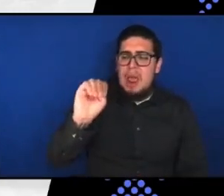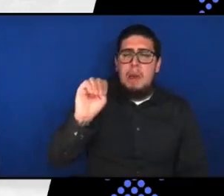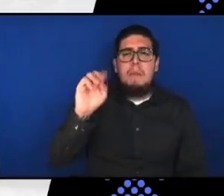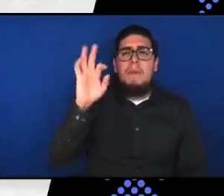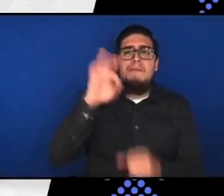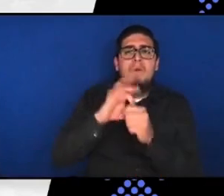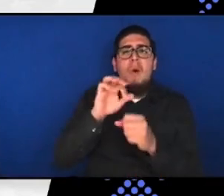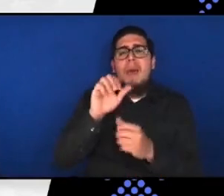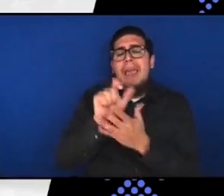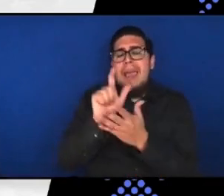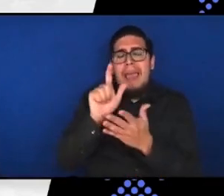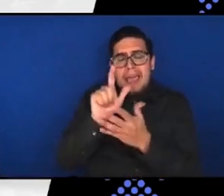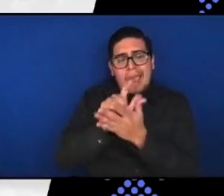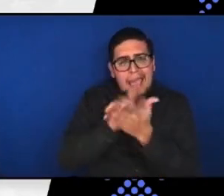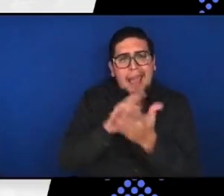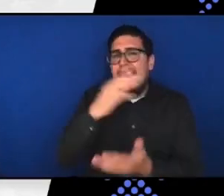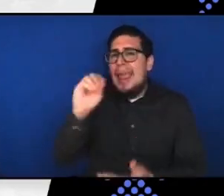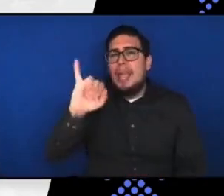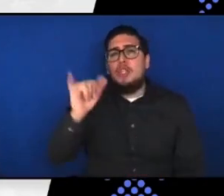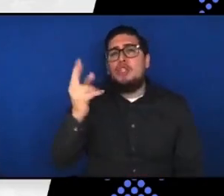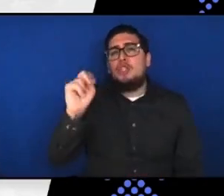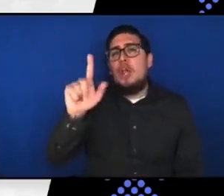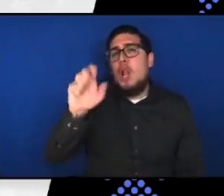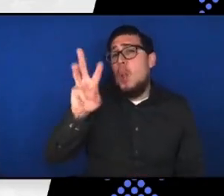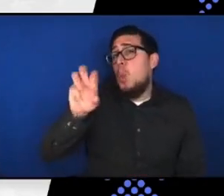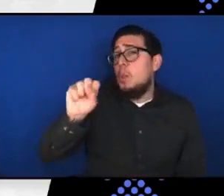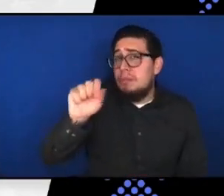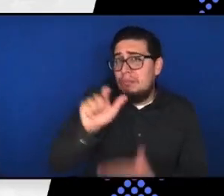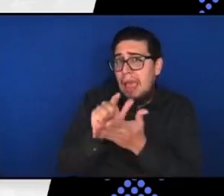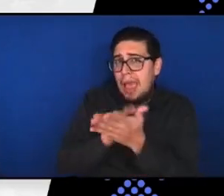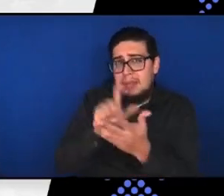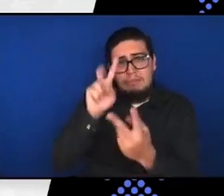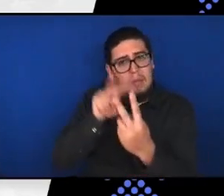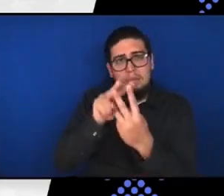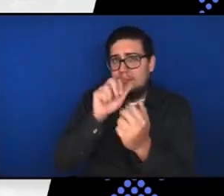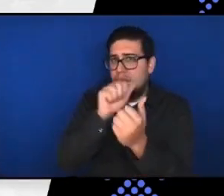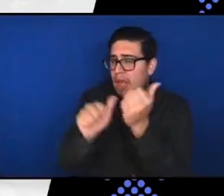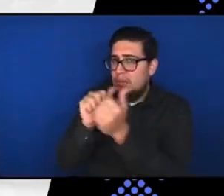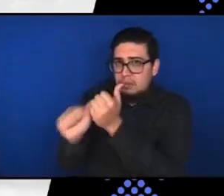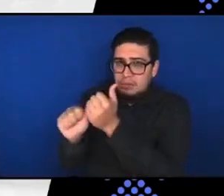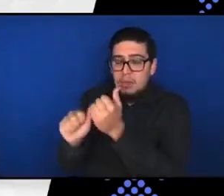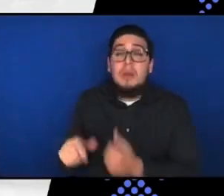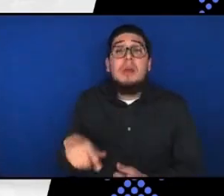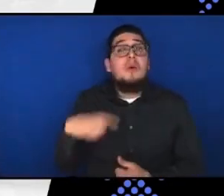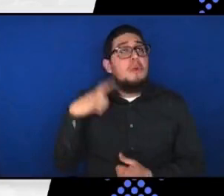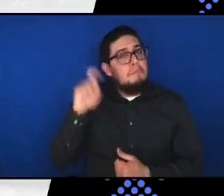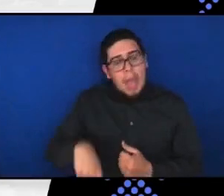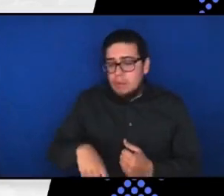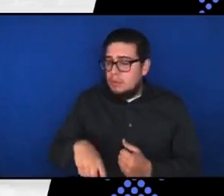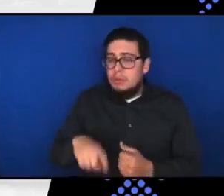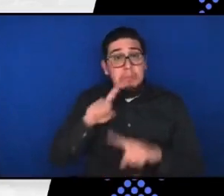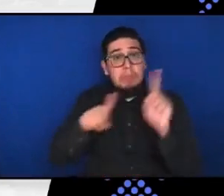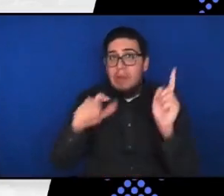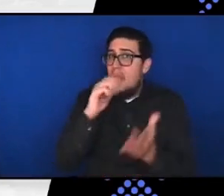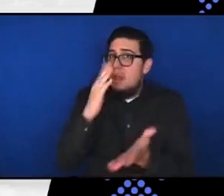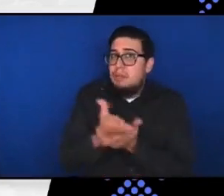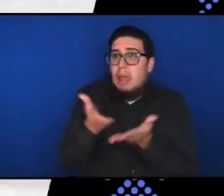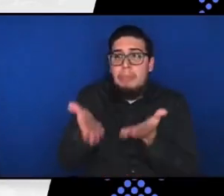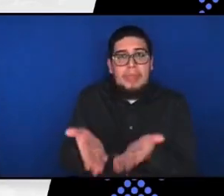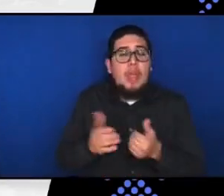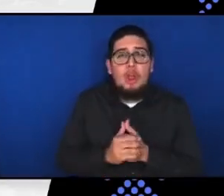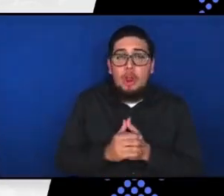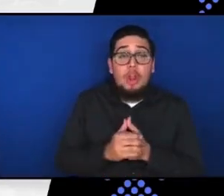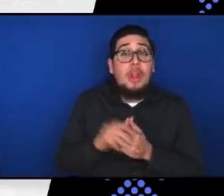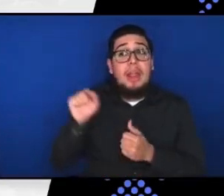We need to do those two things, but it does not stop there. The extremist justices on the Roberts